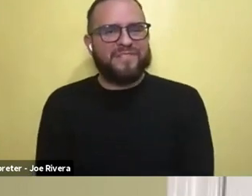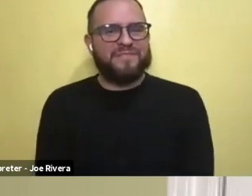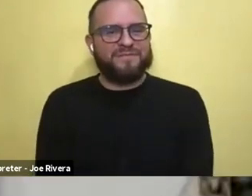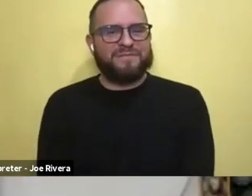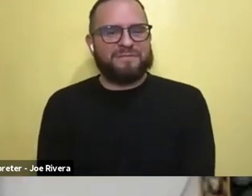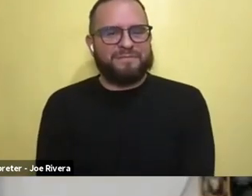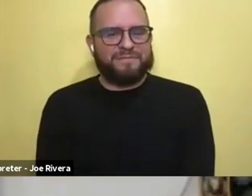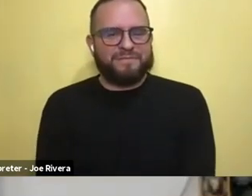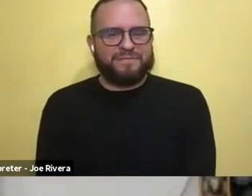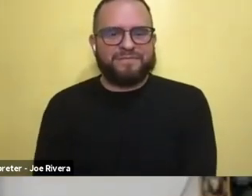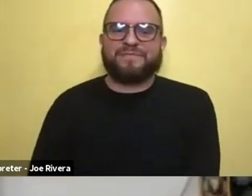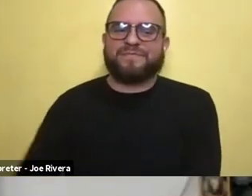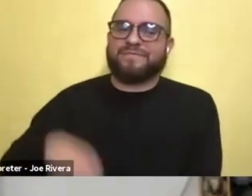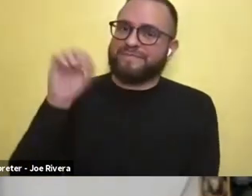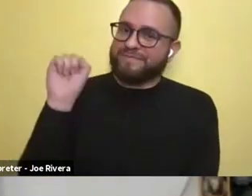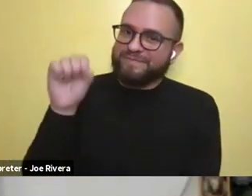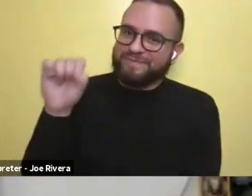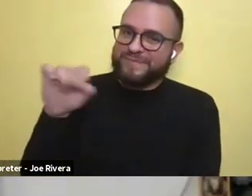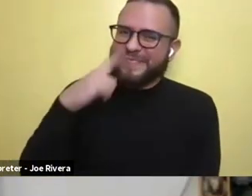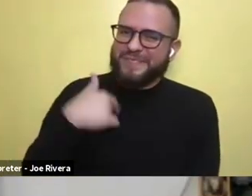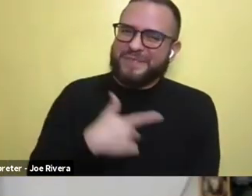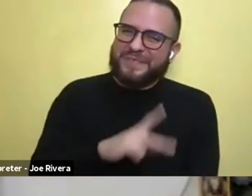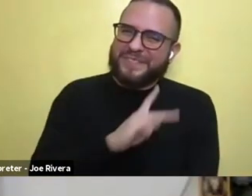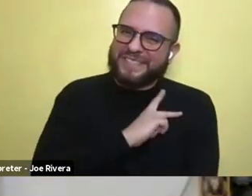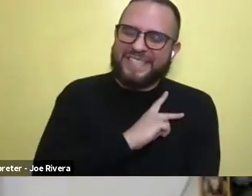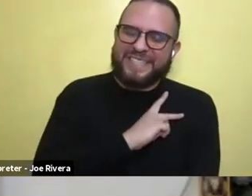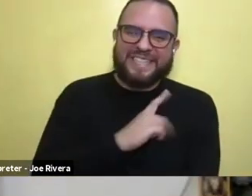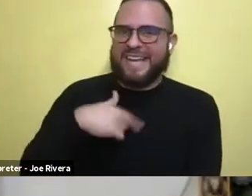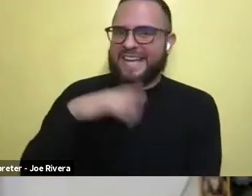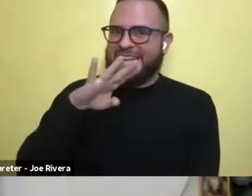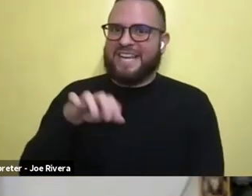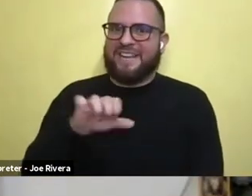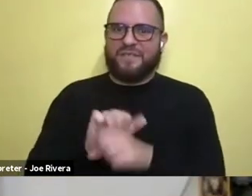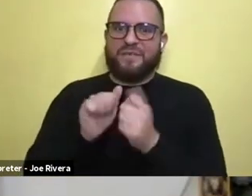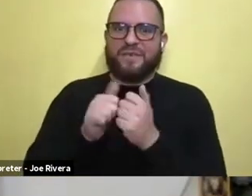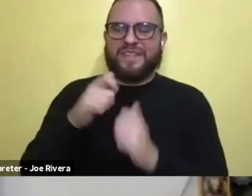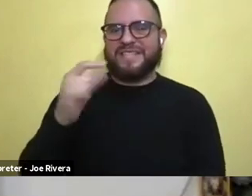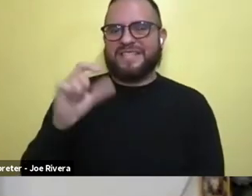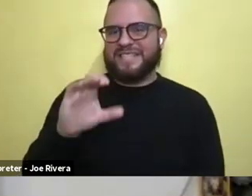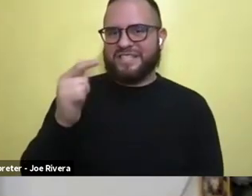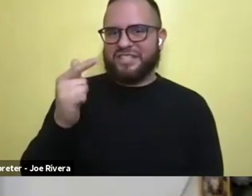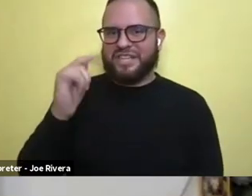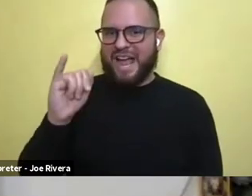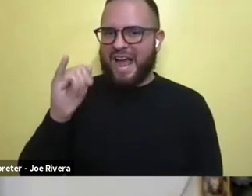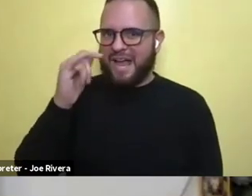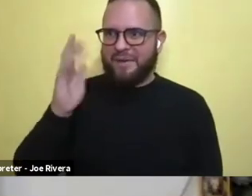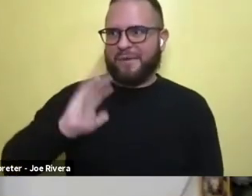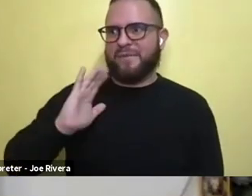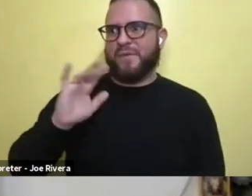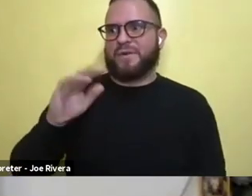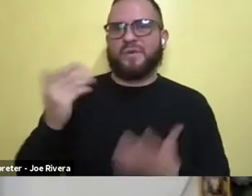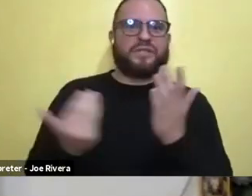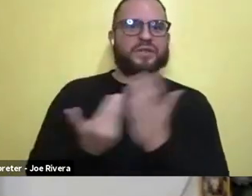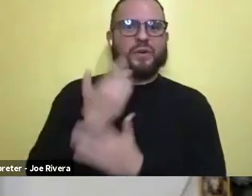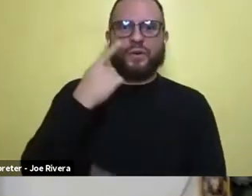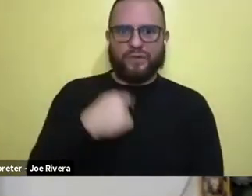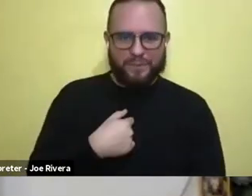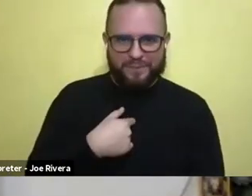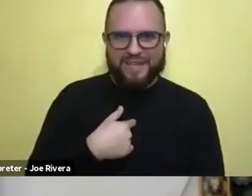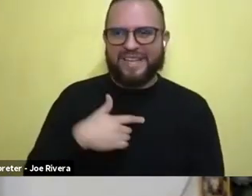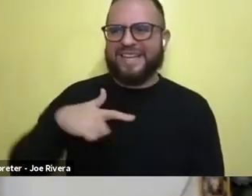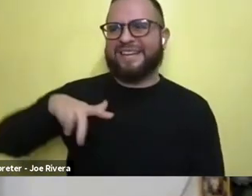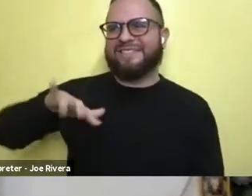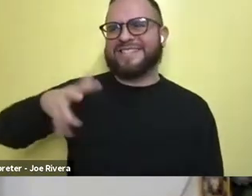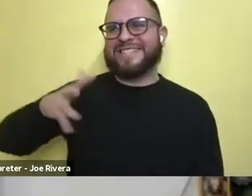Yeah. I mean, for me personally, I had never worked with CGI before, so it was completely new to me. And it was kind of